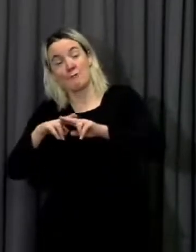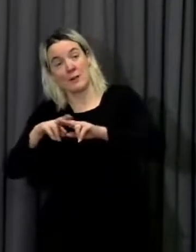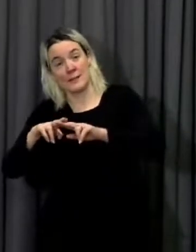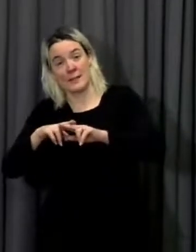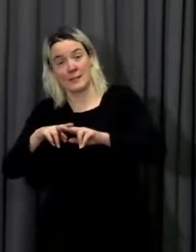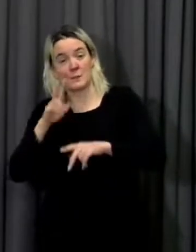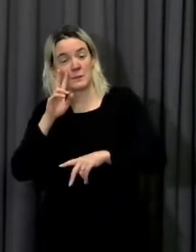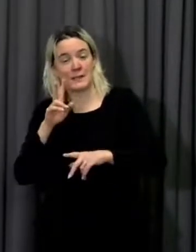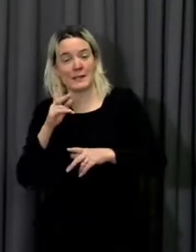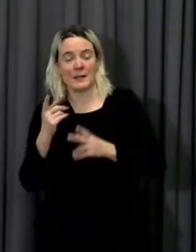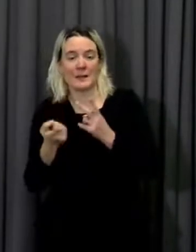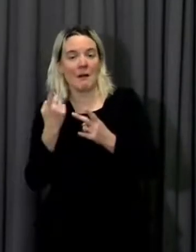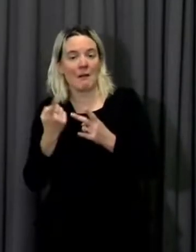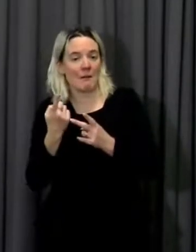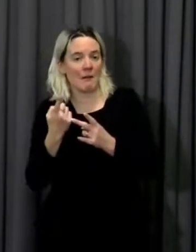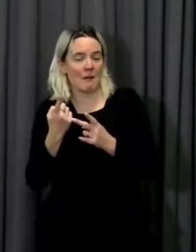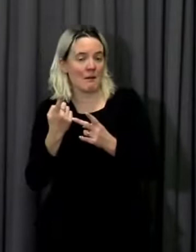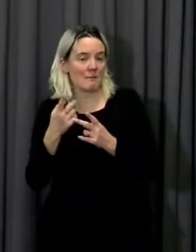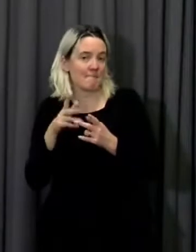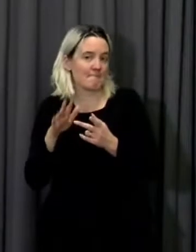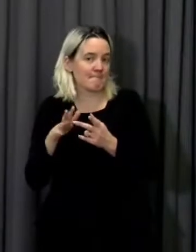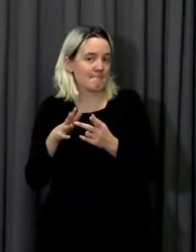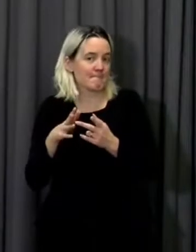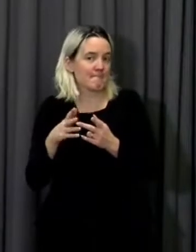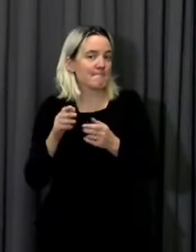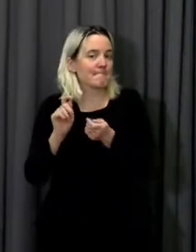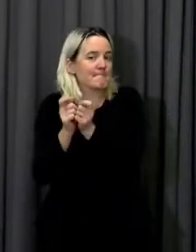any further support in that area.